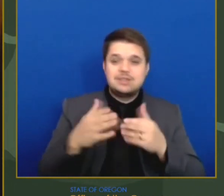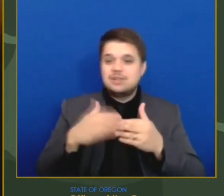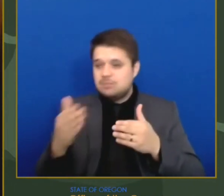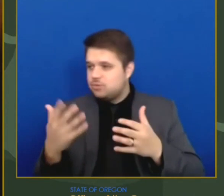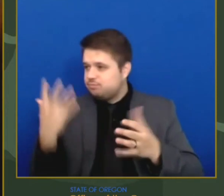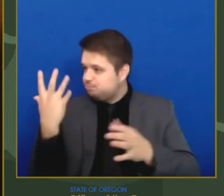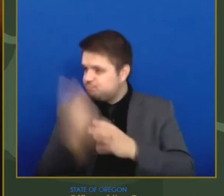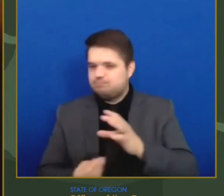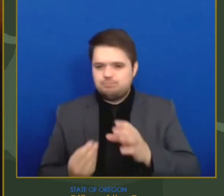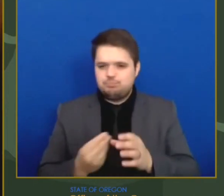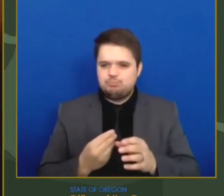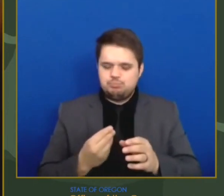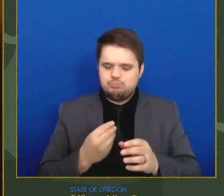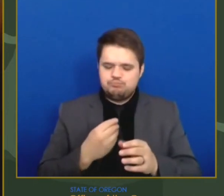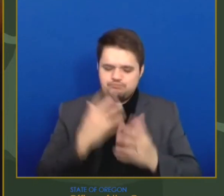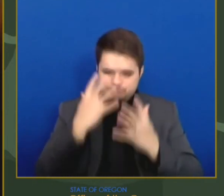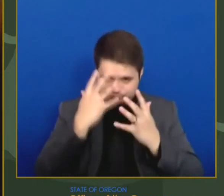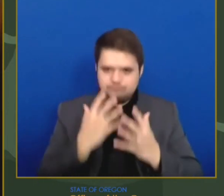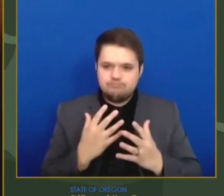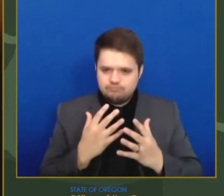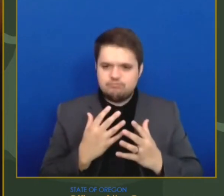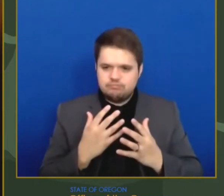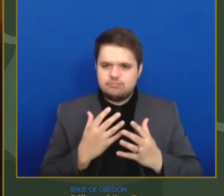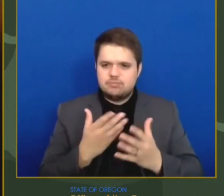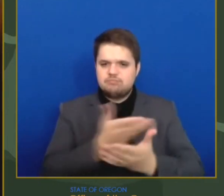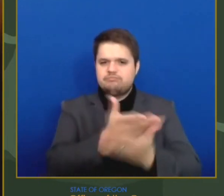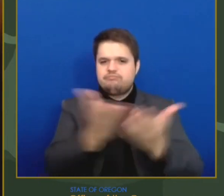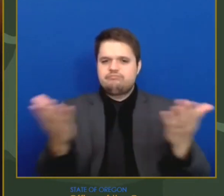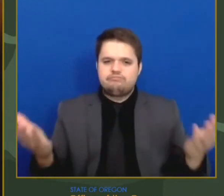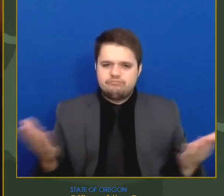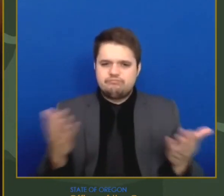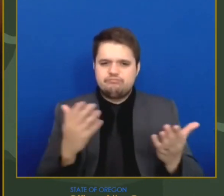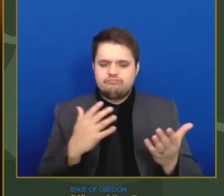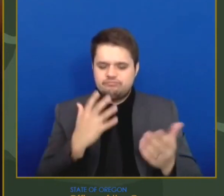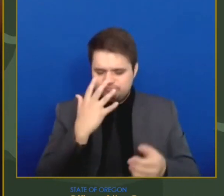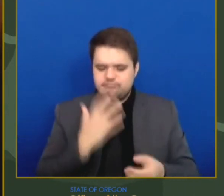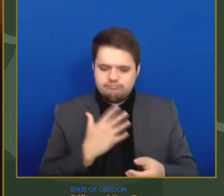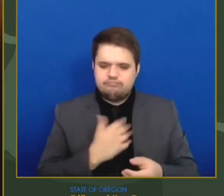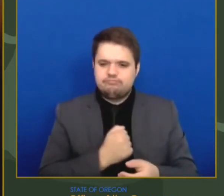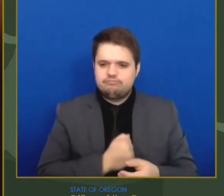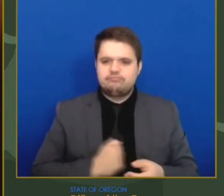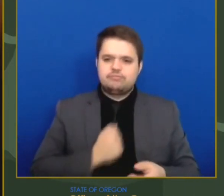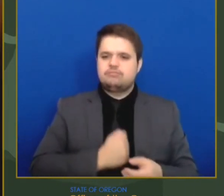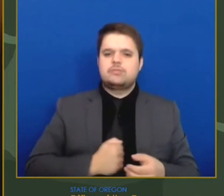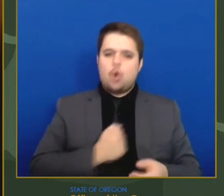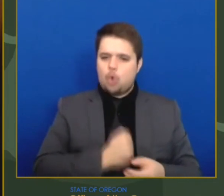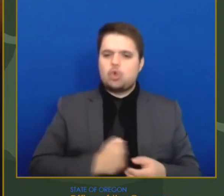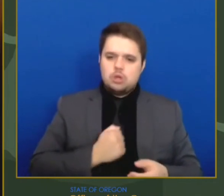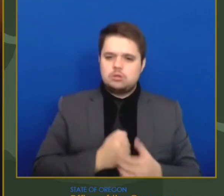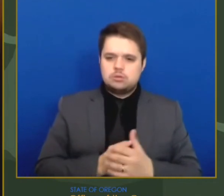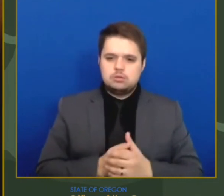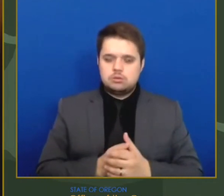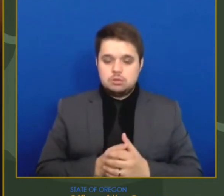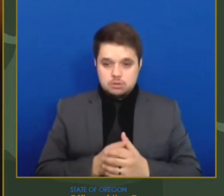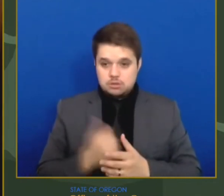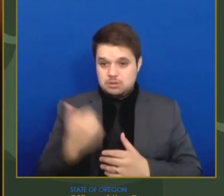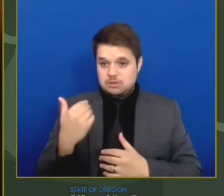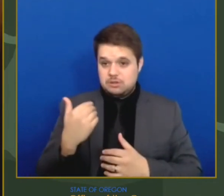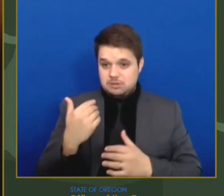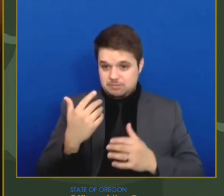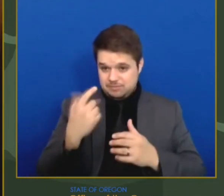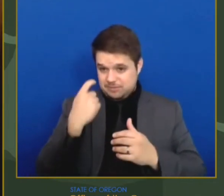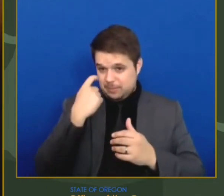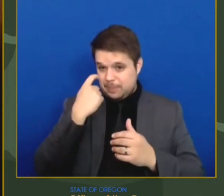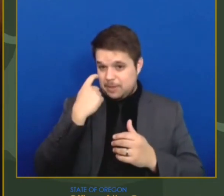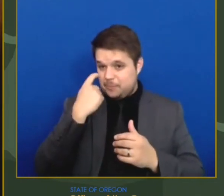a loss due to COVID-19. Just a month ago, 27 of Oregon's 36 counties were classified as